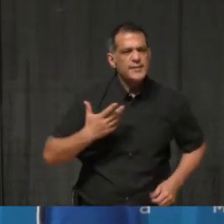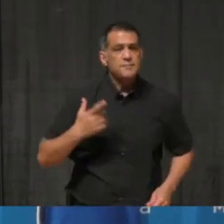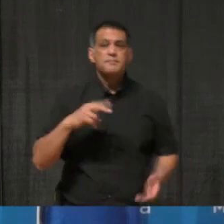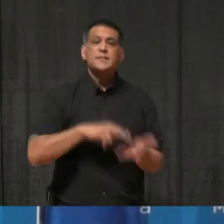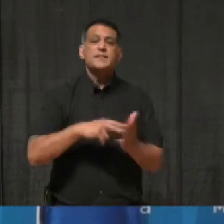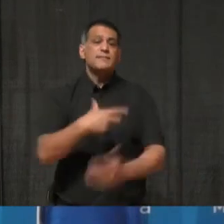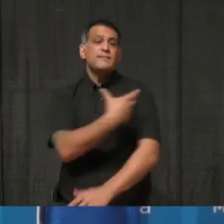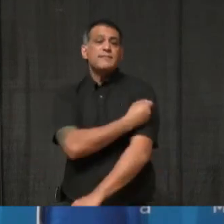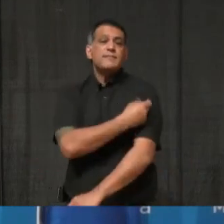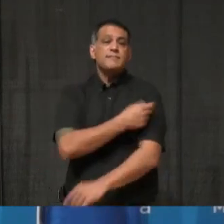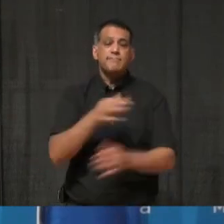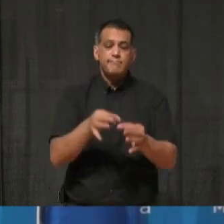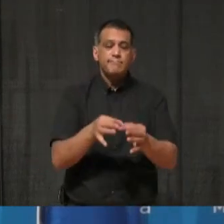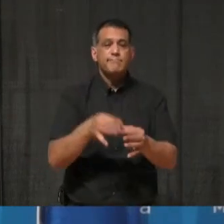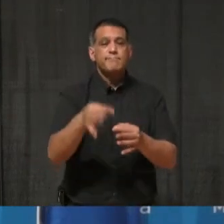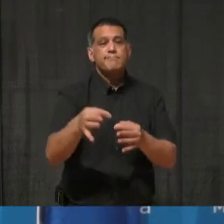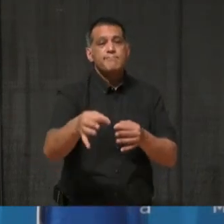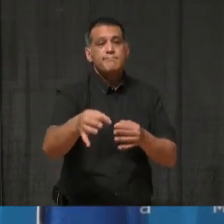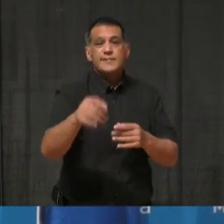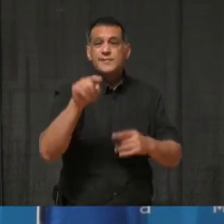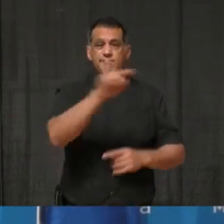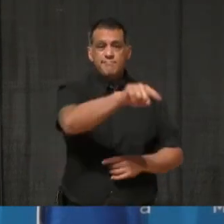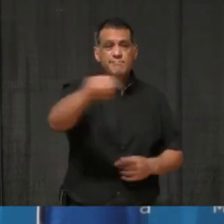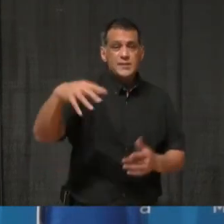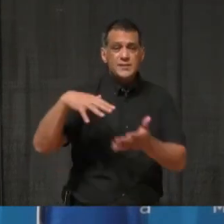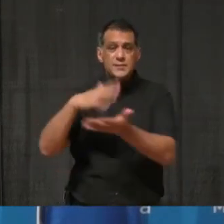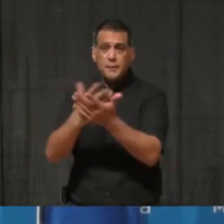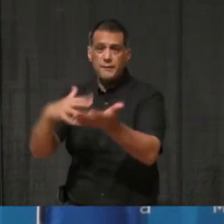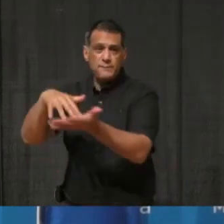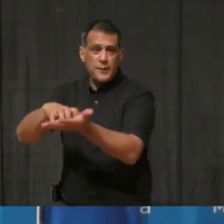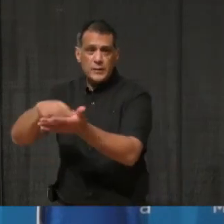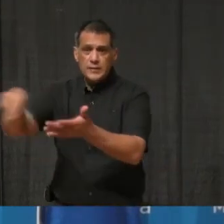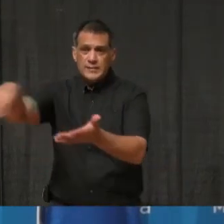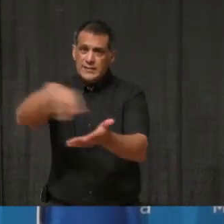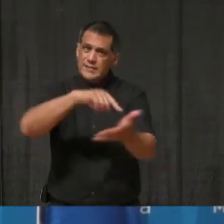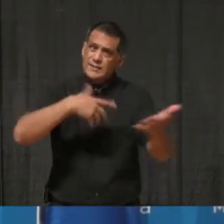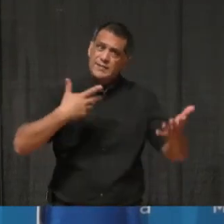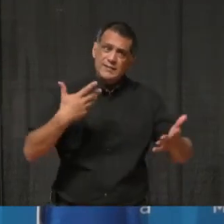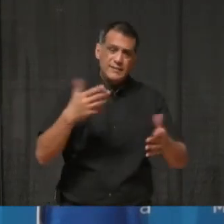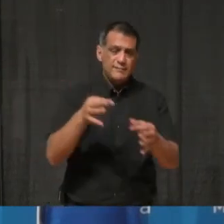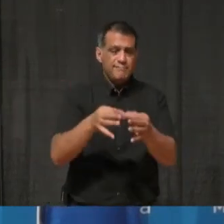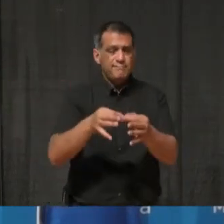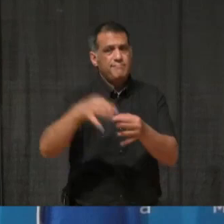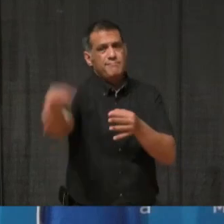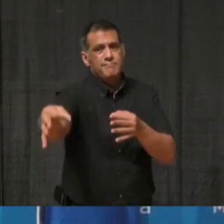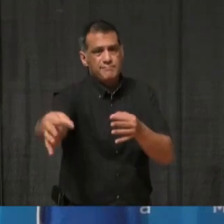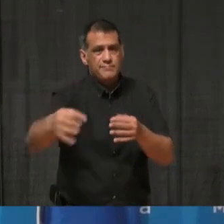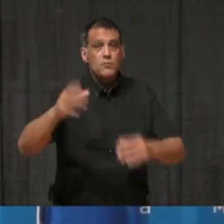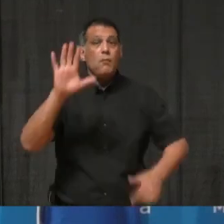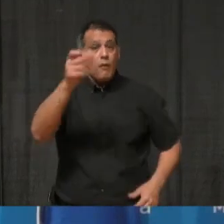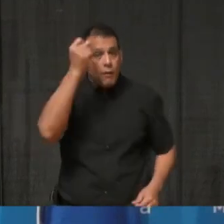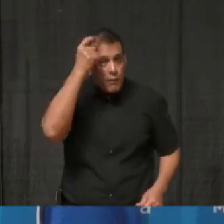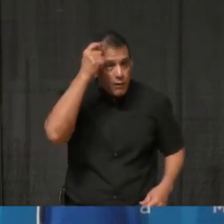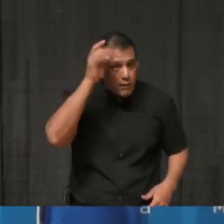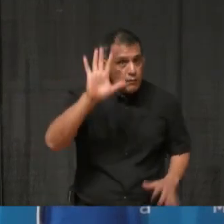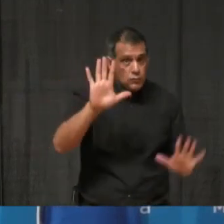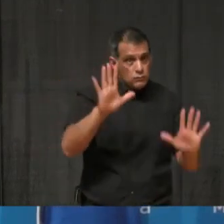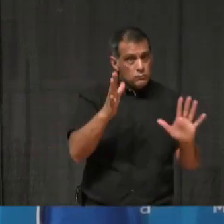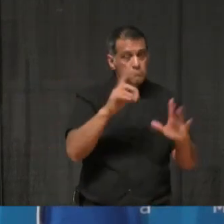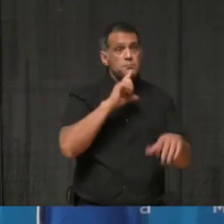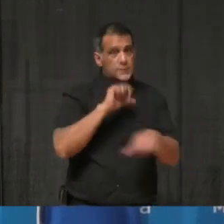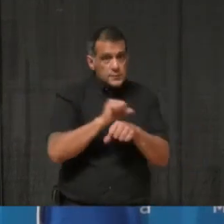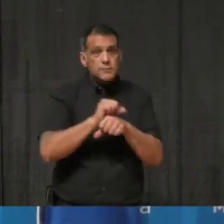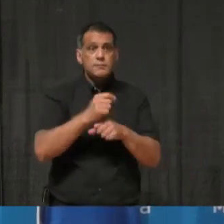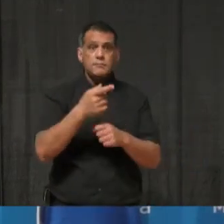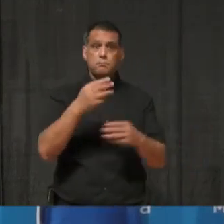vaccine to other vulnerable groups in our community. But I want to ensure all Mississaugans that